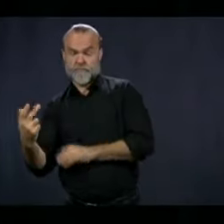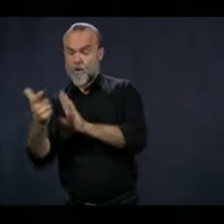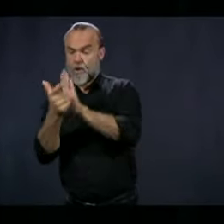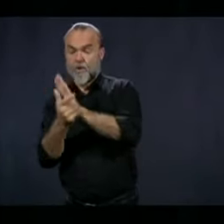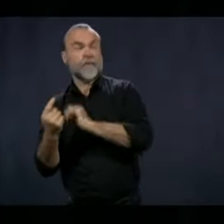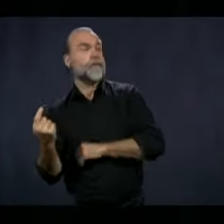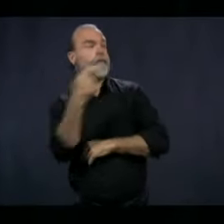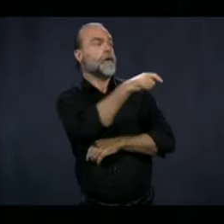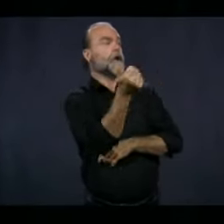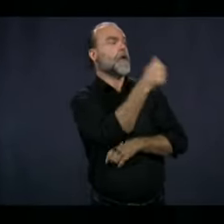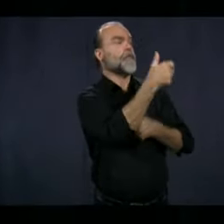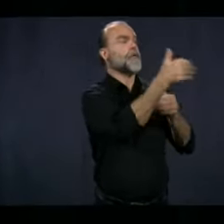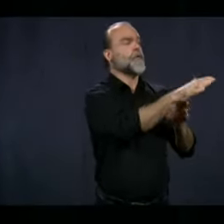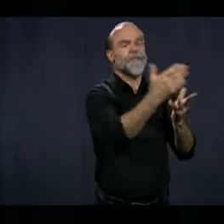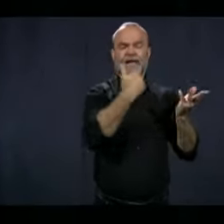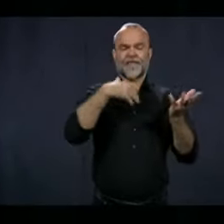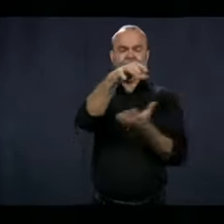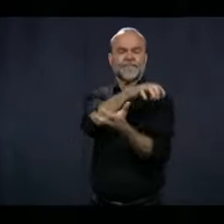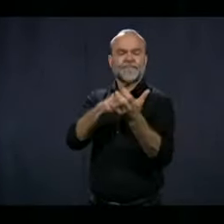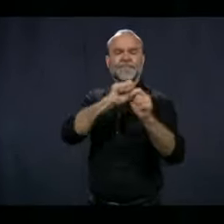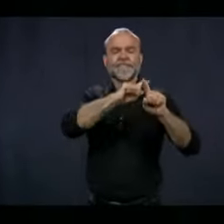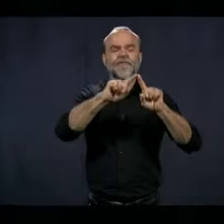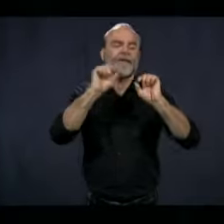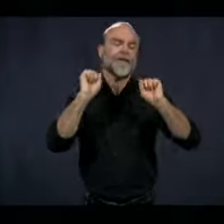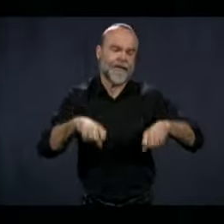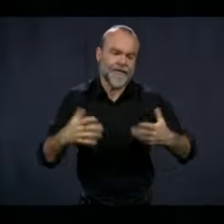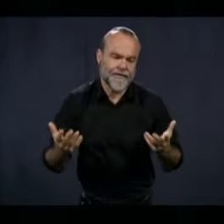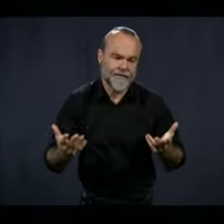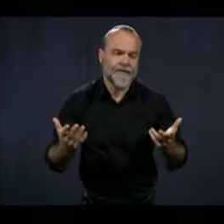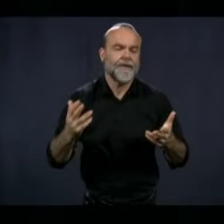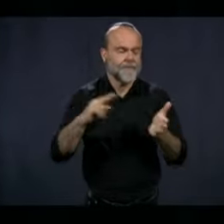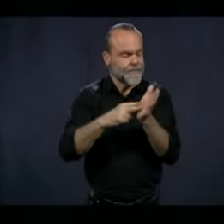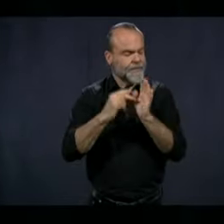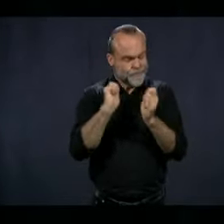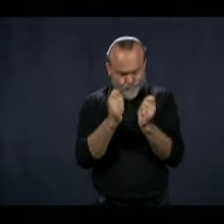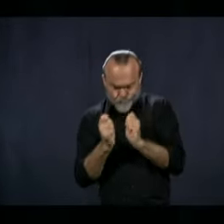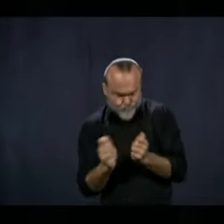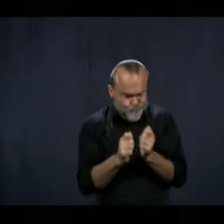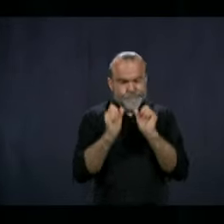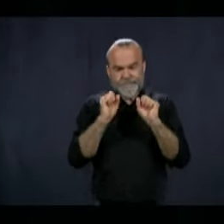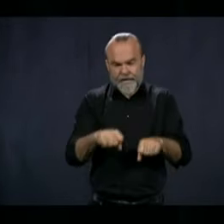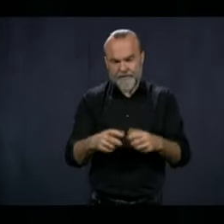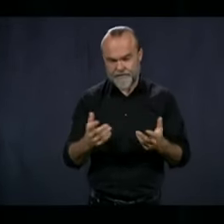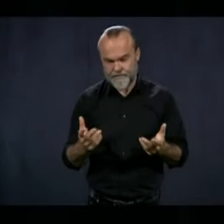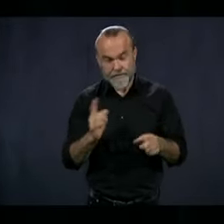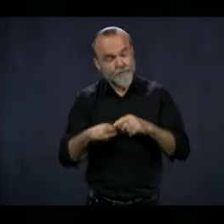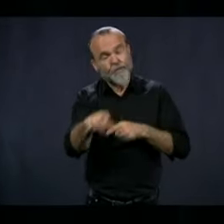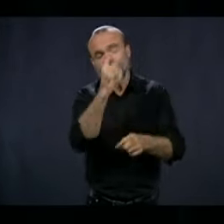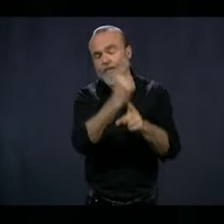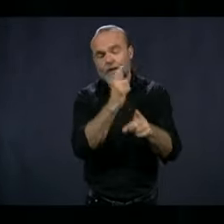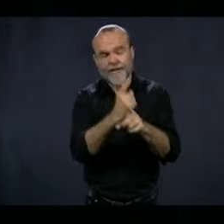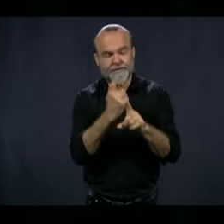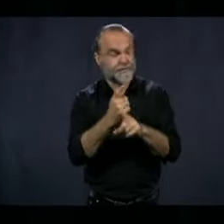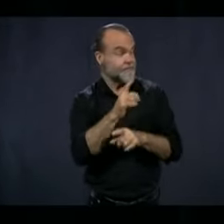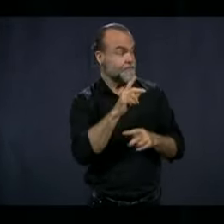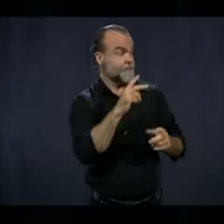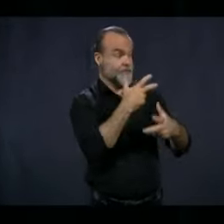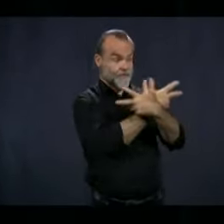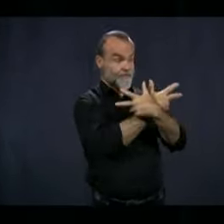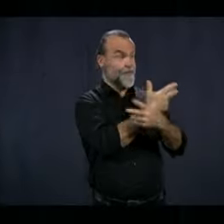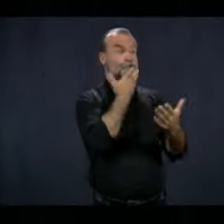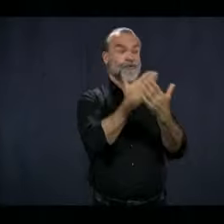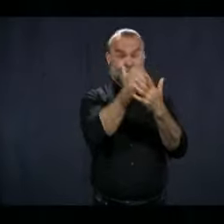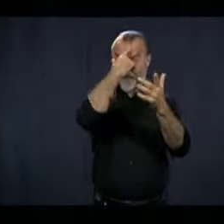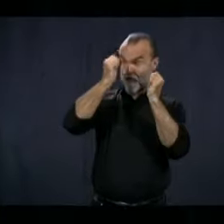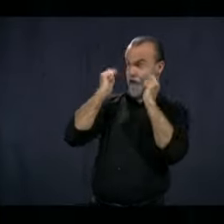in another room. So there's adaptation that we can make with that. But you're right. It's not, it's not adapted for all cases, but we